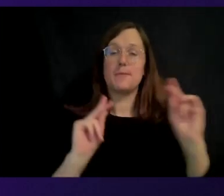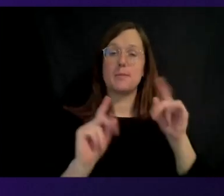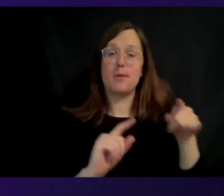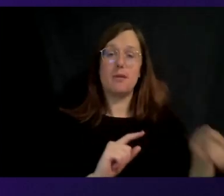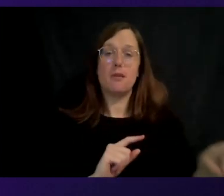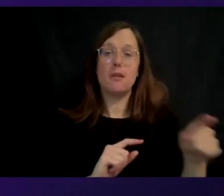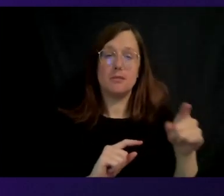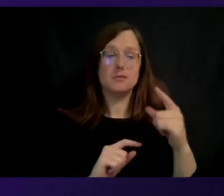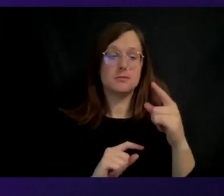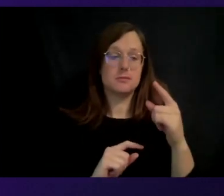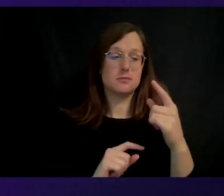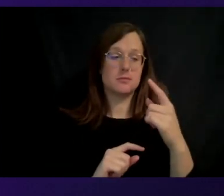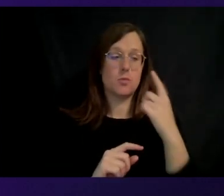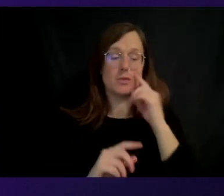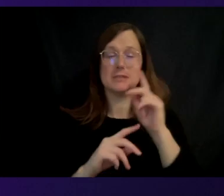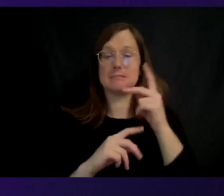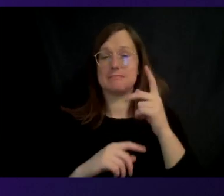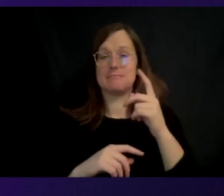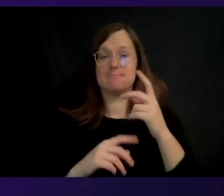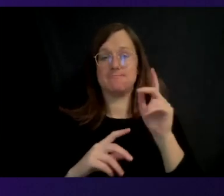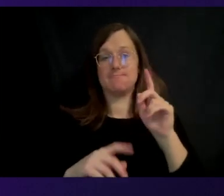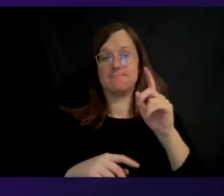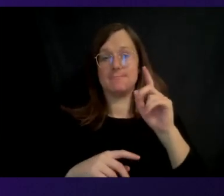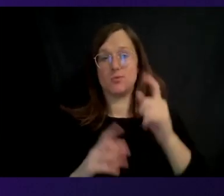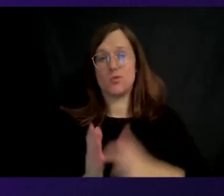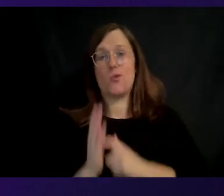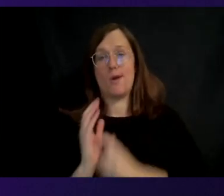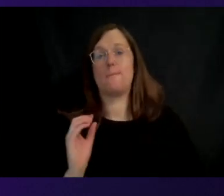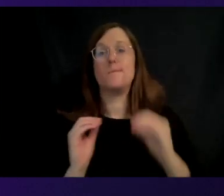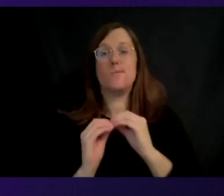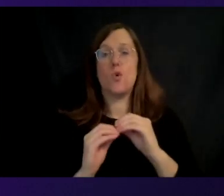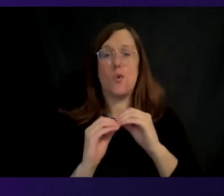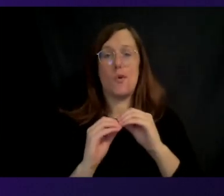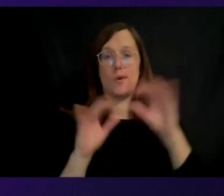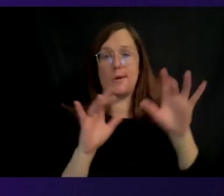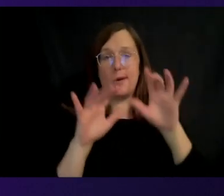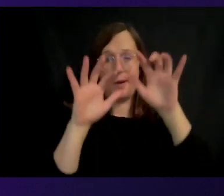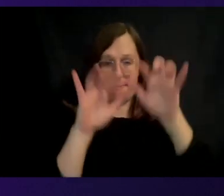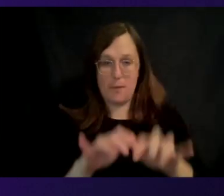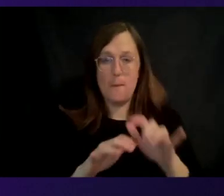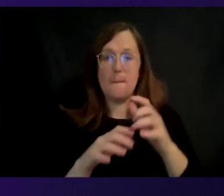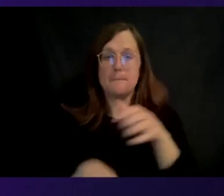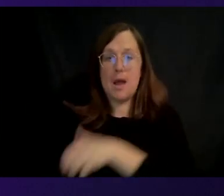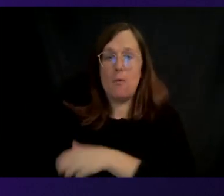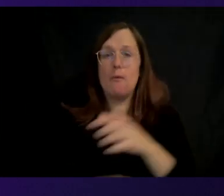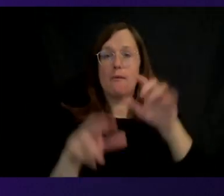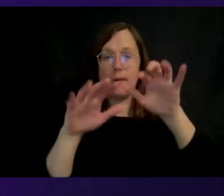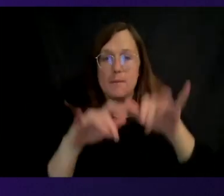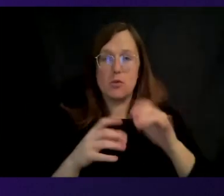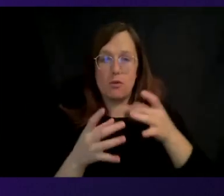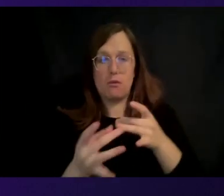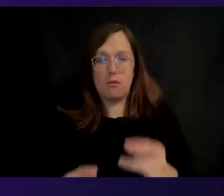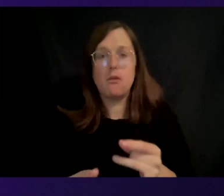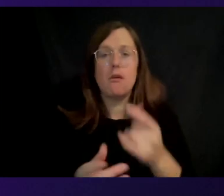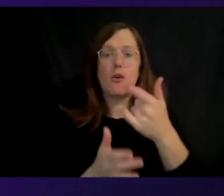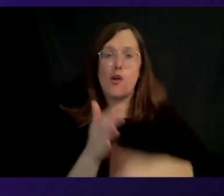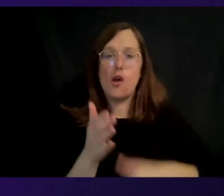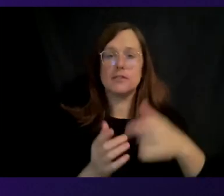will continue to require even more compute power, more compute efficiency, and more compute cost efficiency.